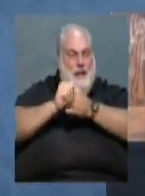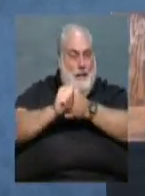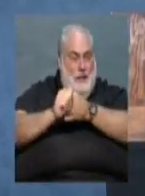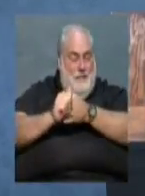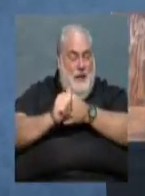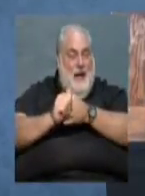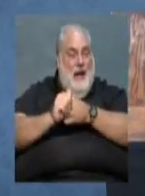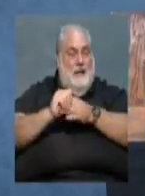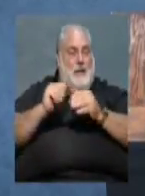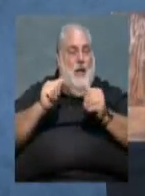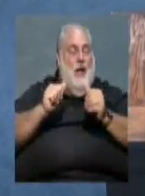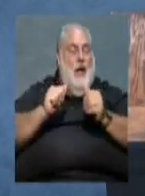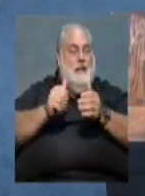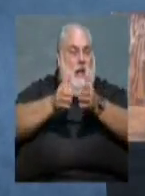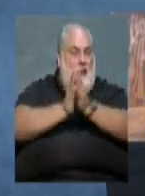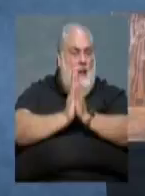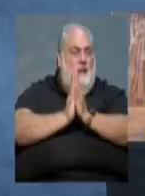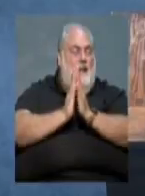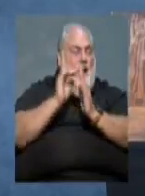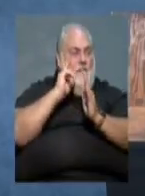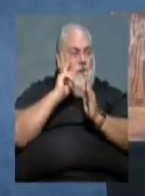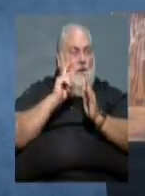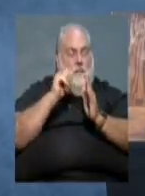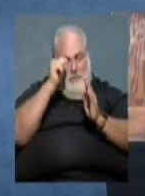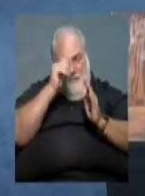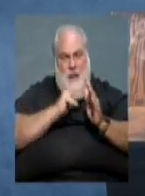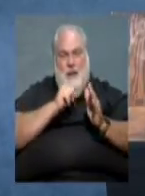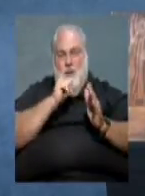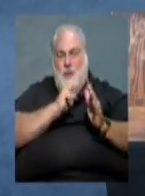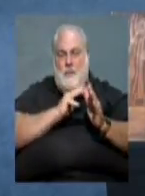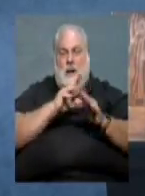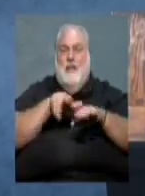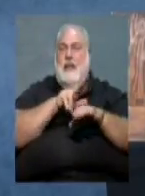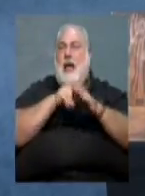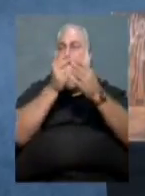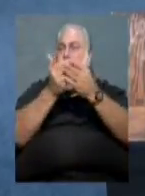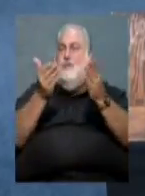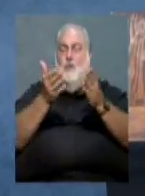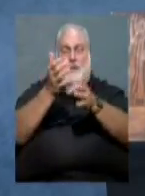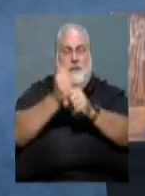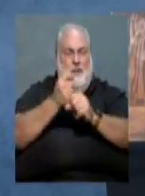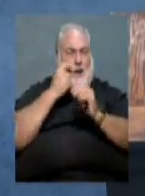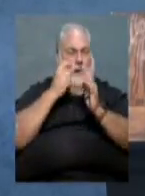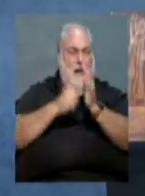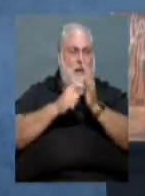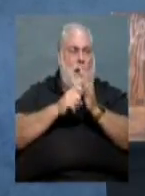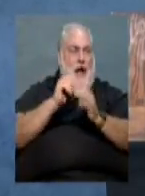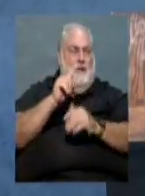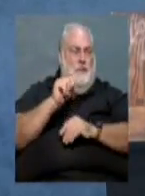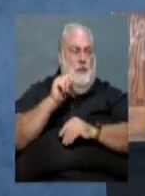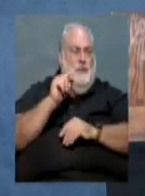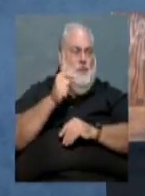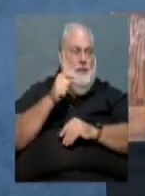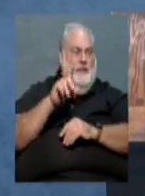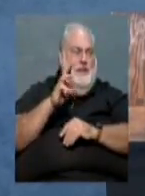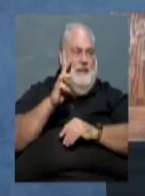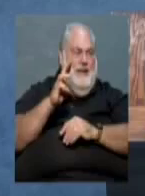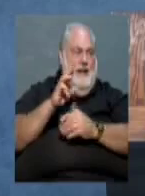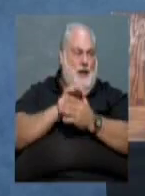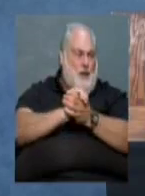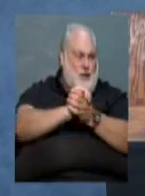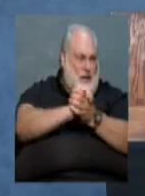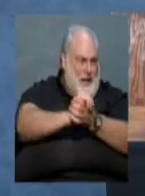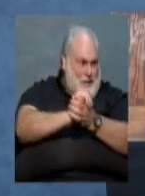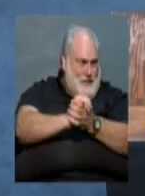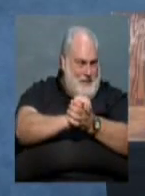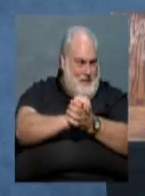has brought national recognition to the women and men of the Little Rock Zoo and to the city of Little Rock, October 2016. Congratulations. Great. Thank